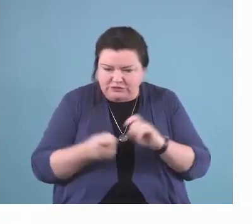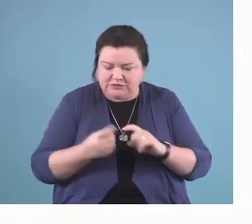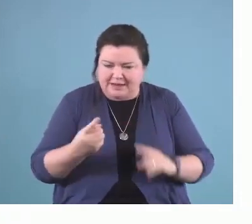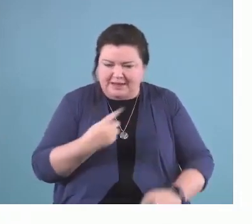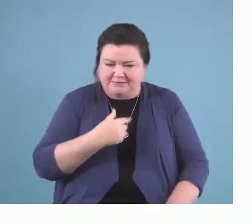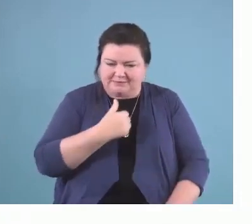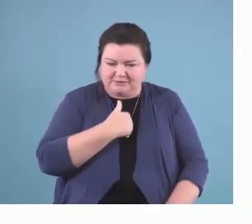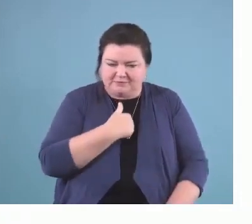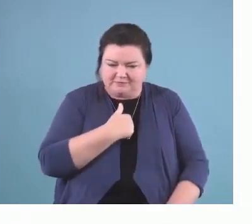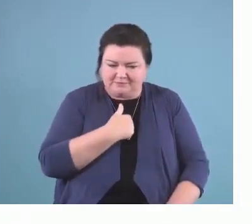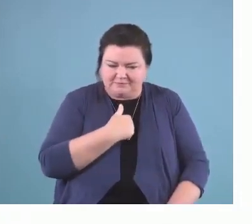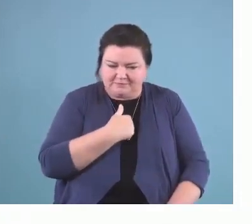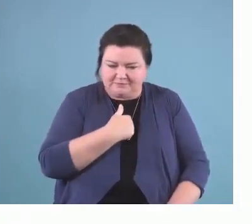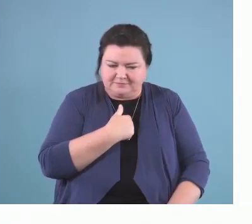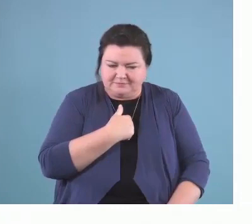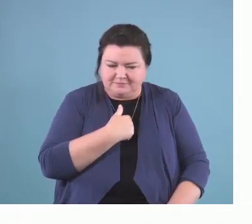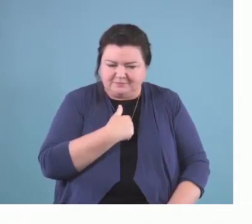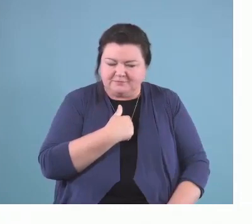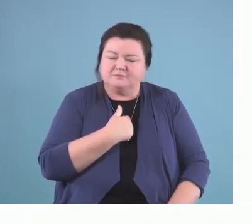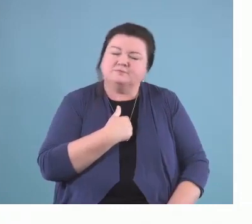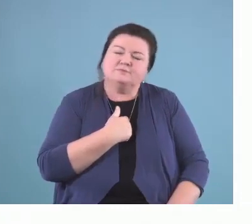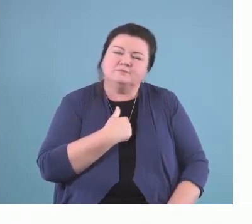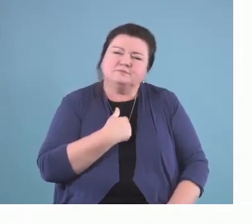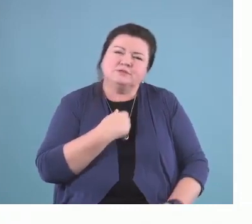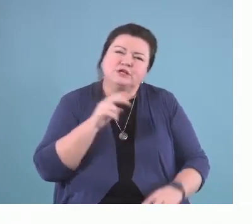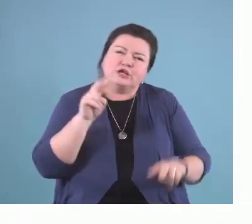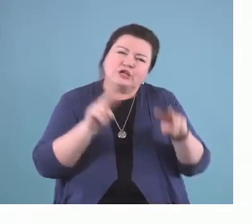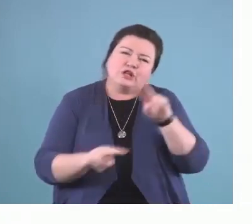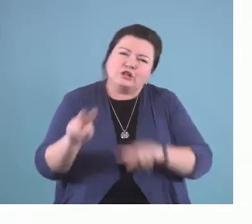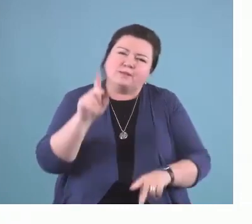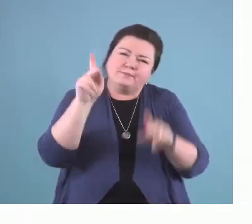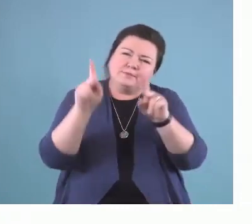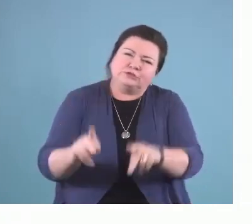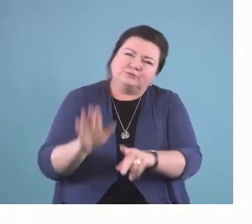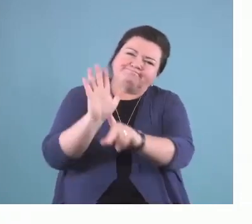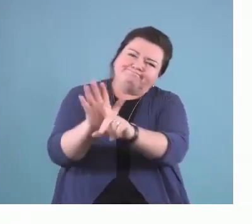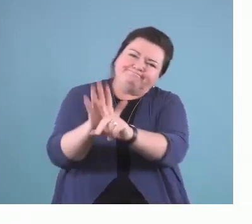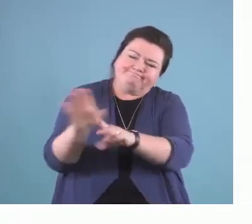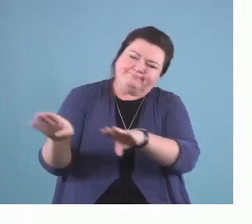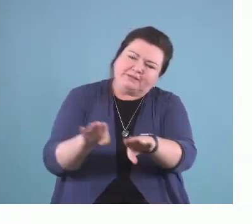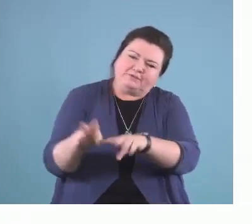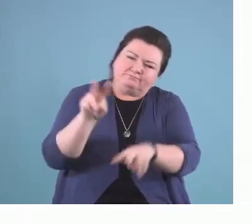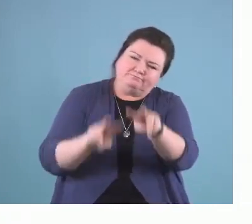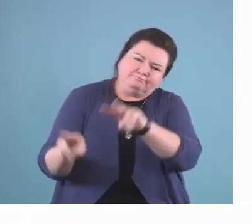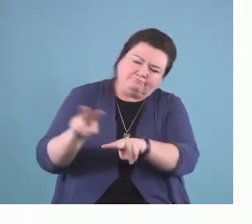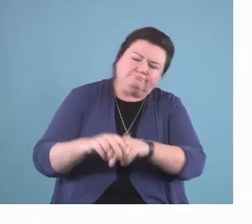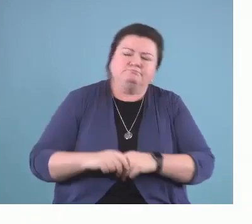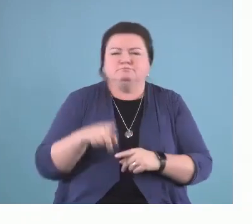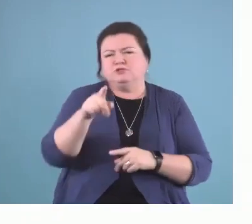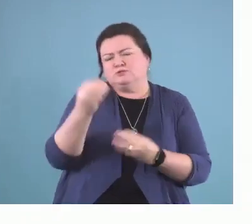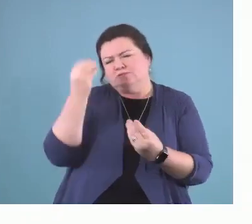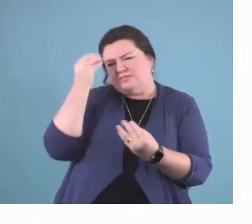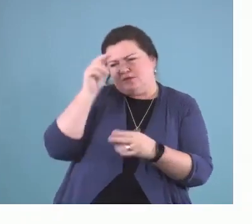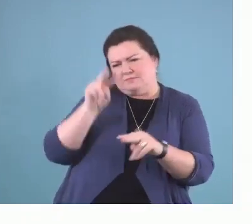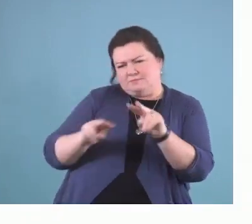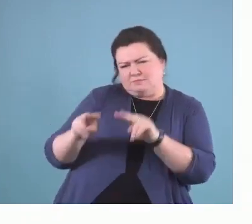to you about this today. When you're looking at someone's behavior and when you're thinking about, you know, why